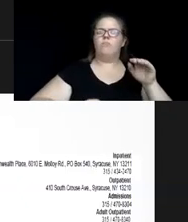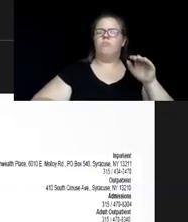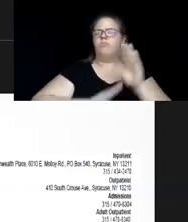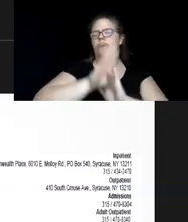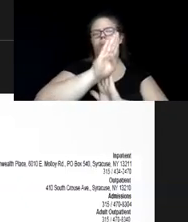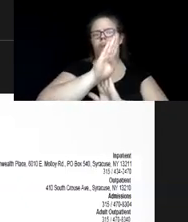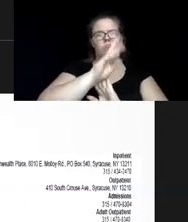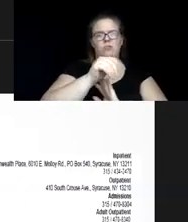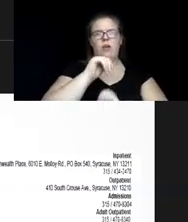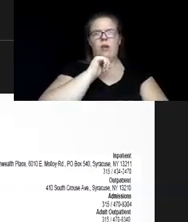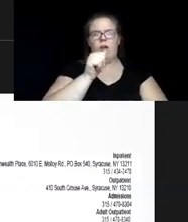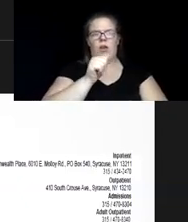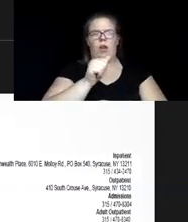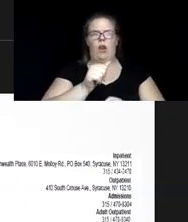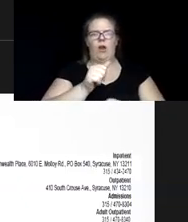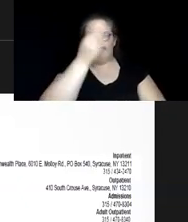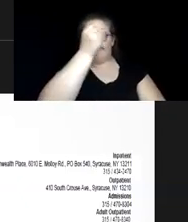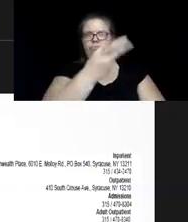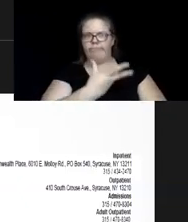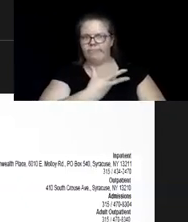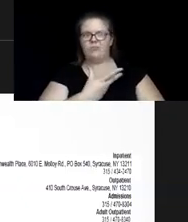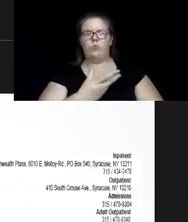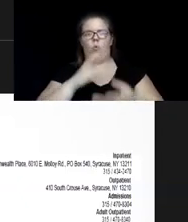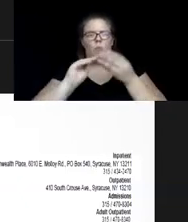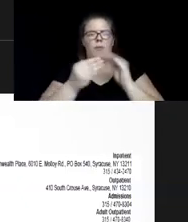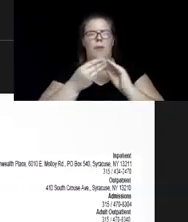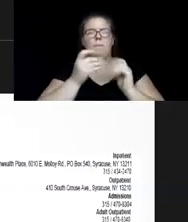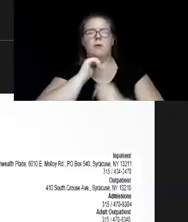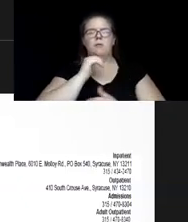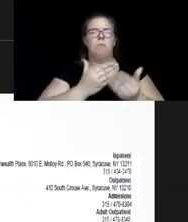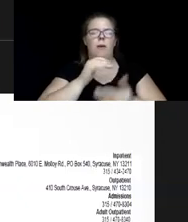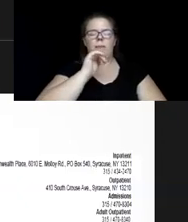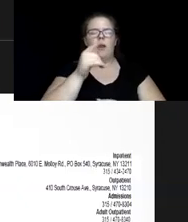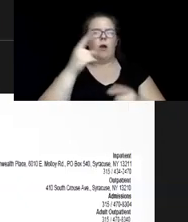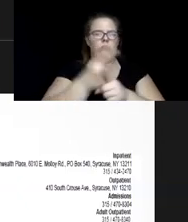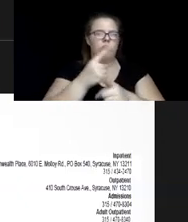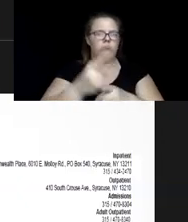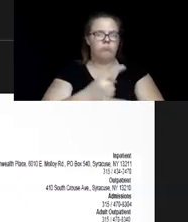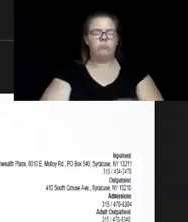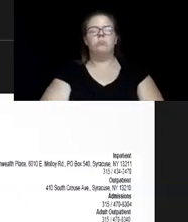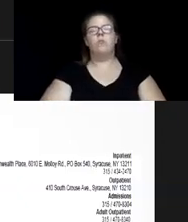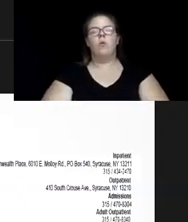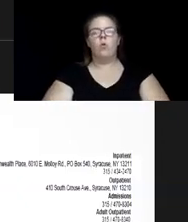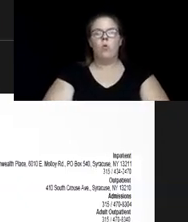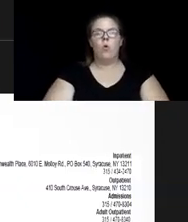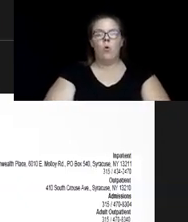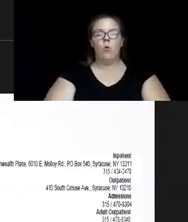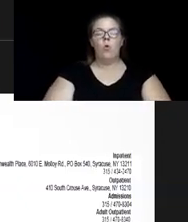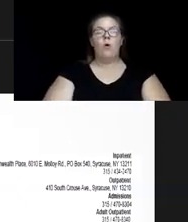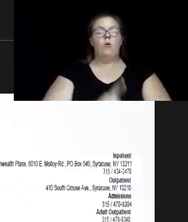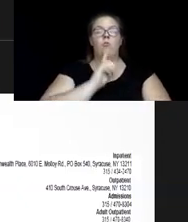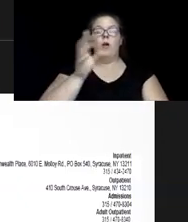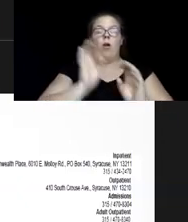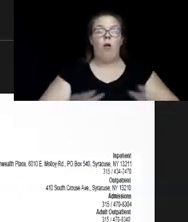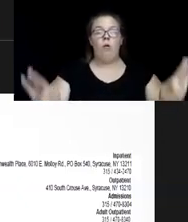representative by our current numbers. So that's why everybody out there right now, the service providers, it's super important that